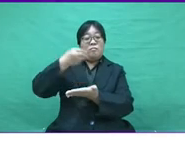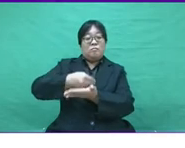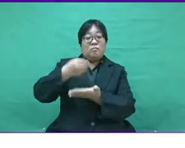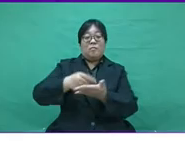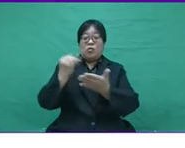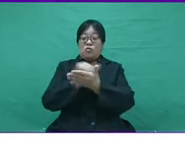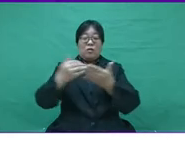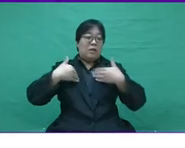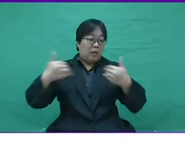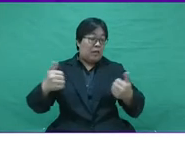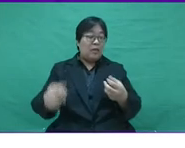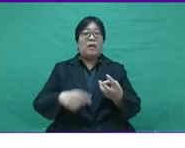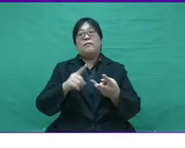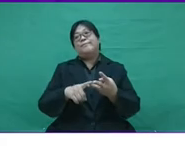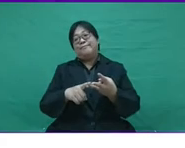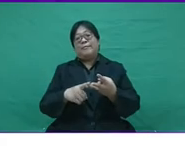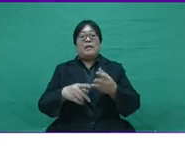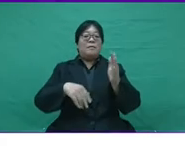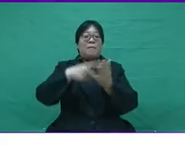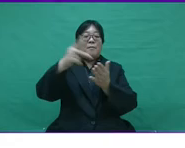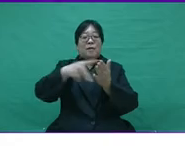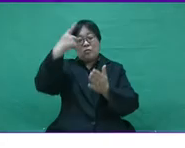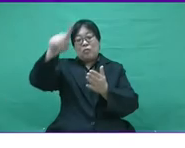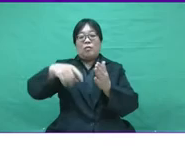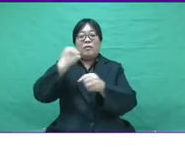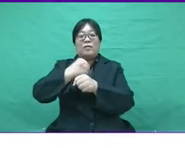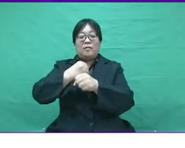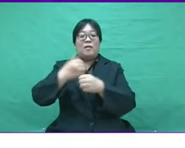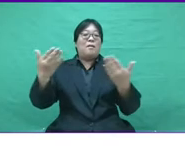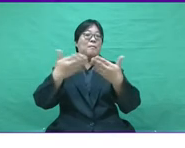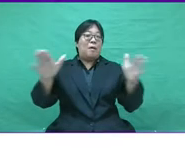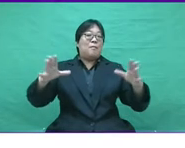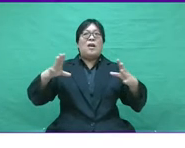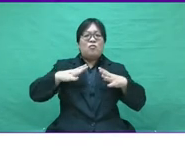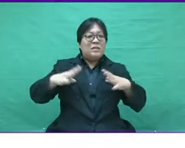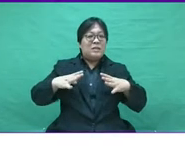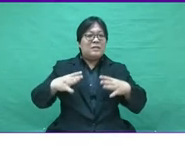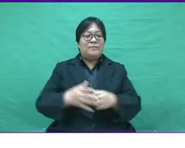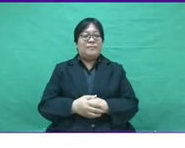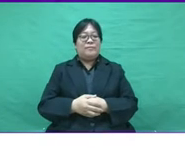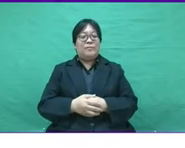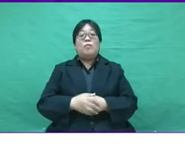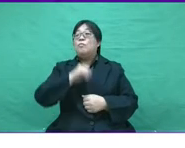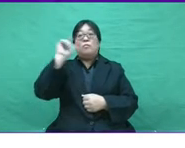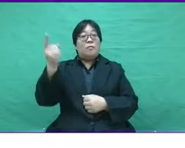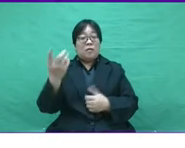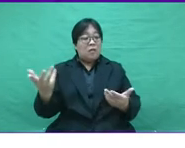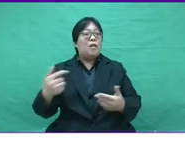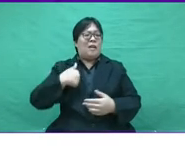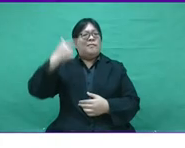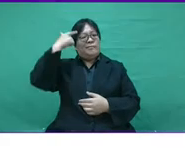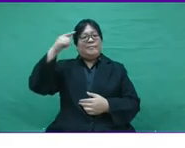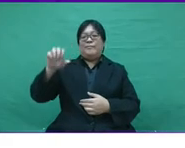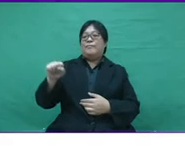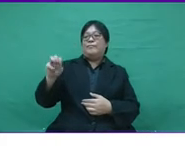monthly income, health insurance, extra pay for workings on public